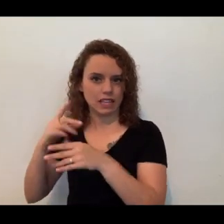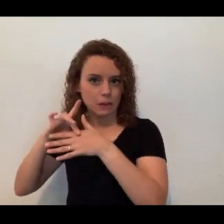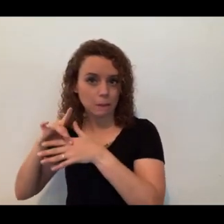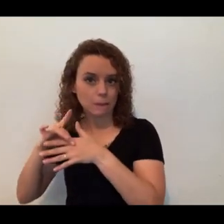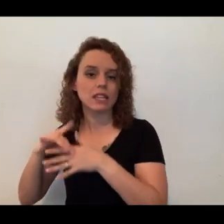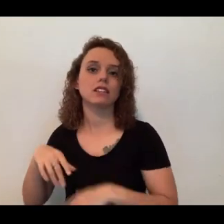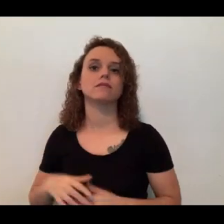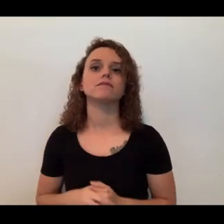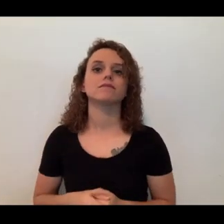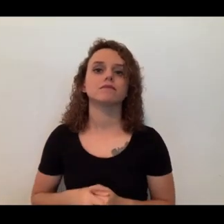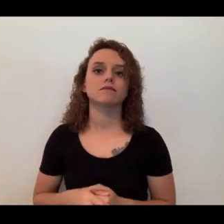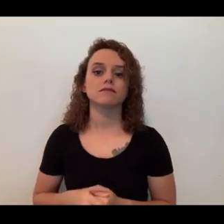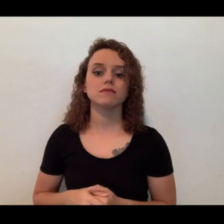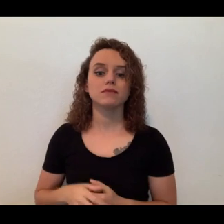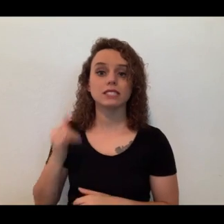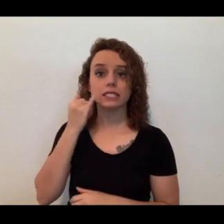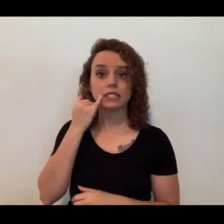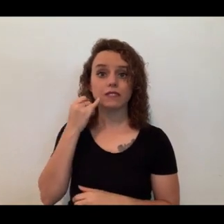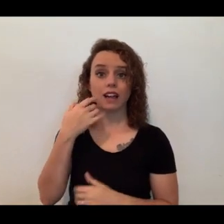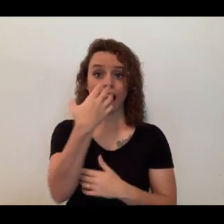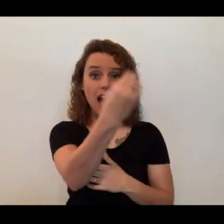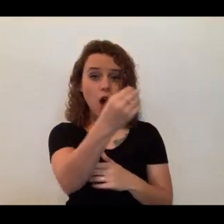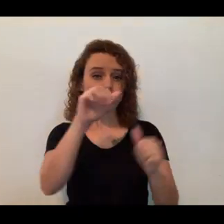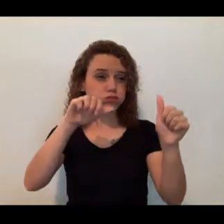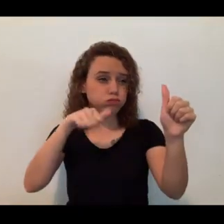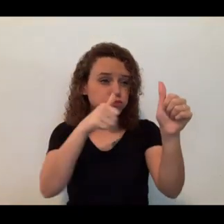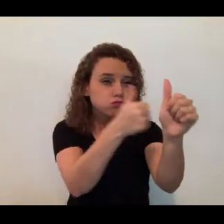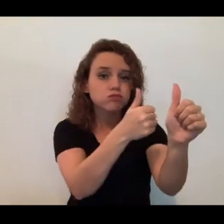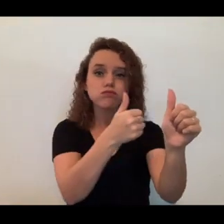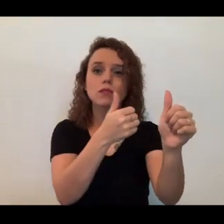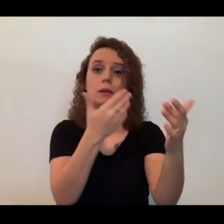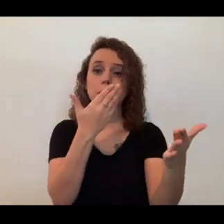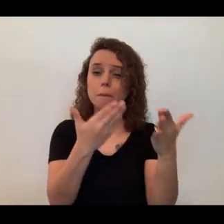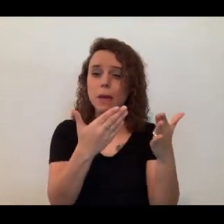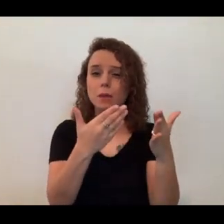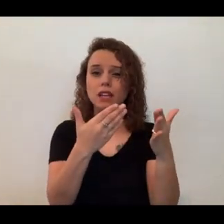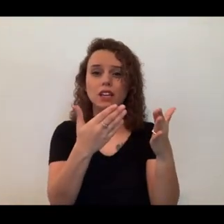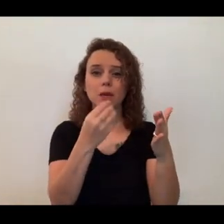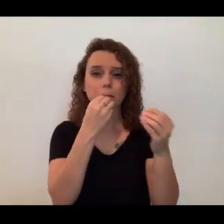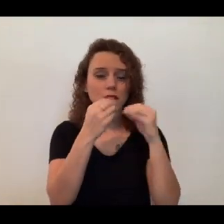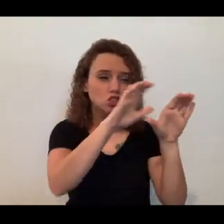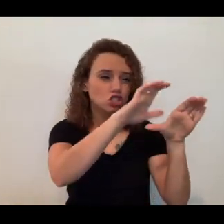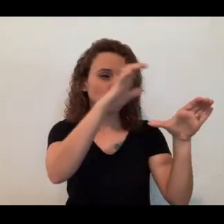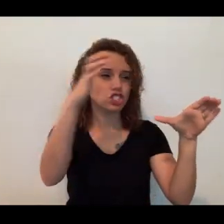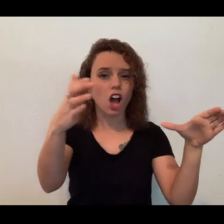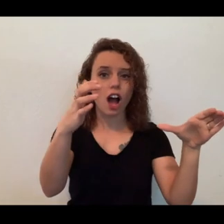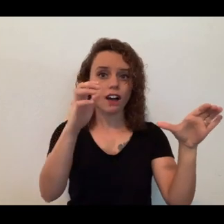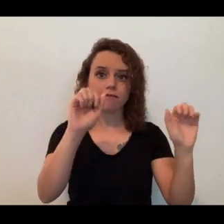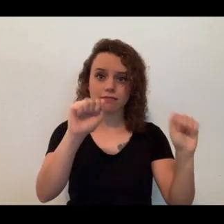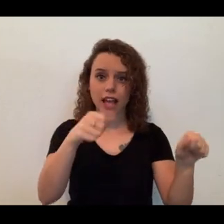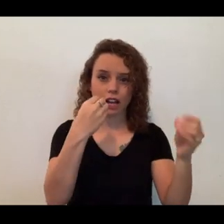But if they were to be hunting, again, they could probably have these big meals if they were able to catch something really big,